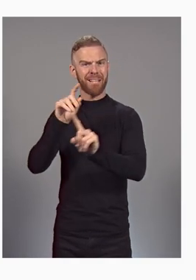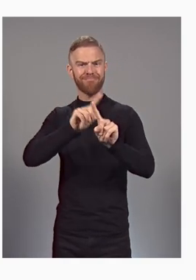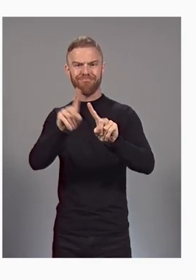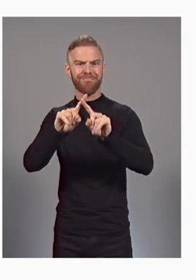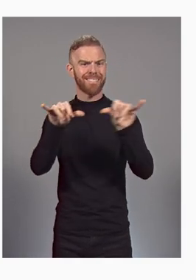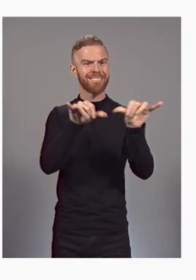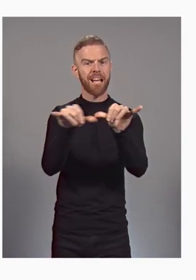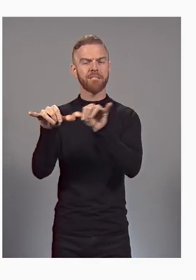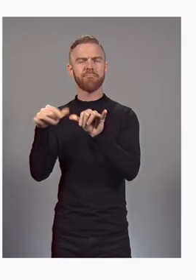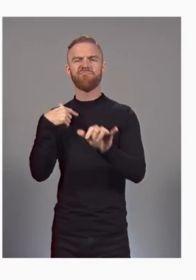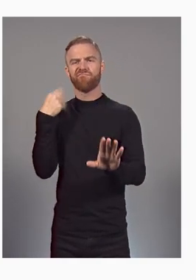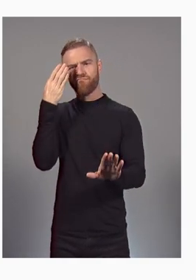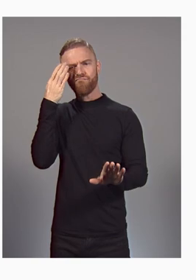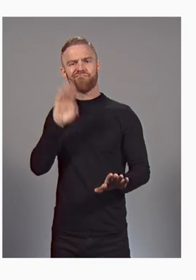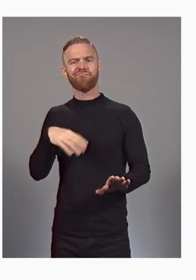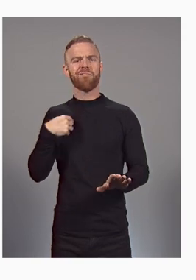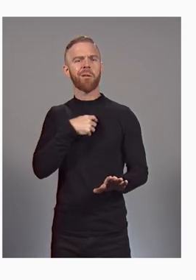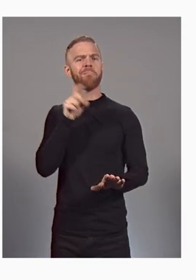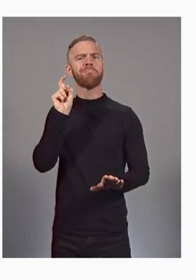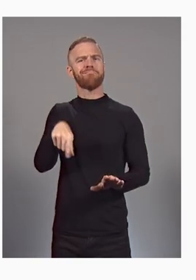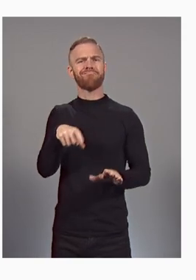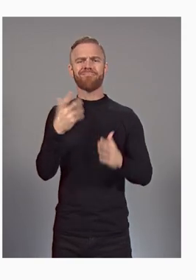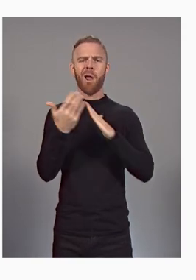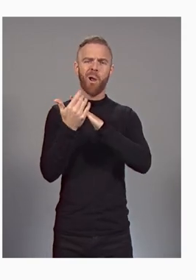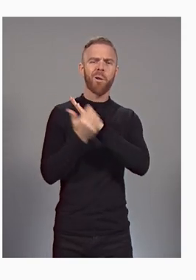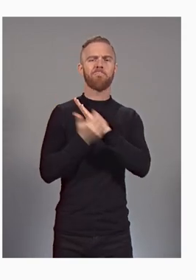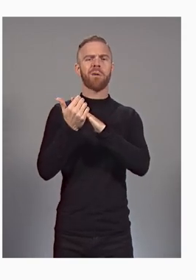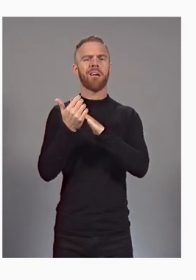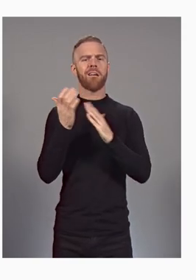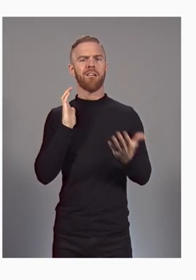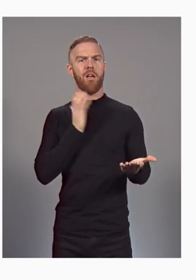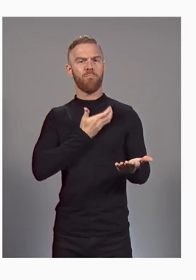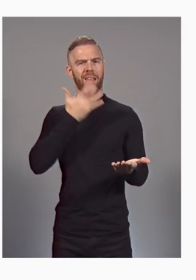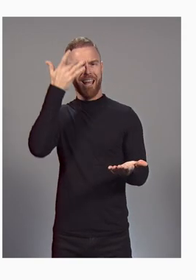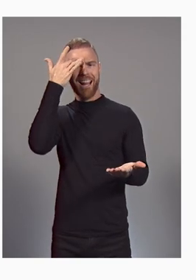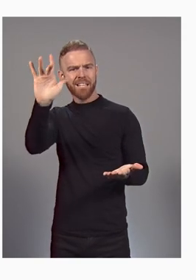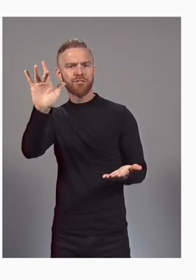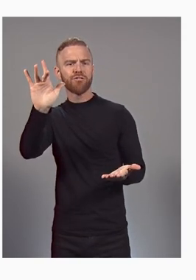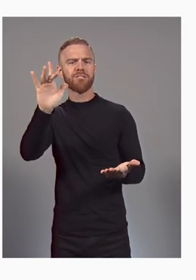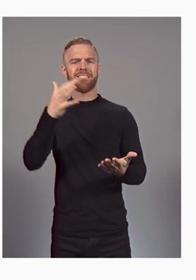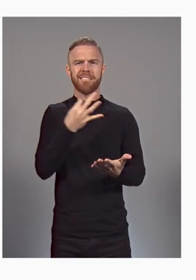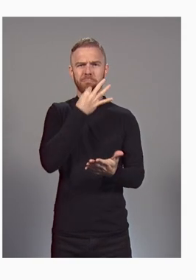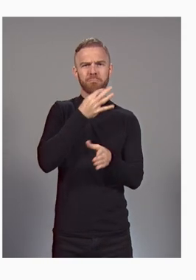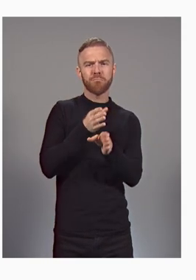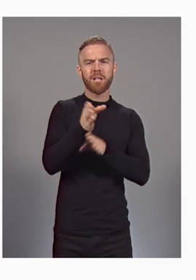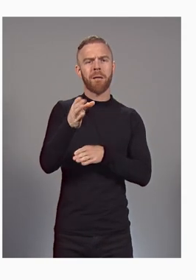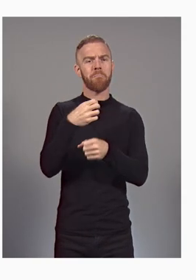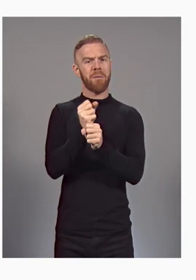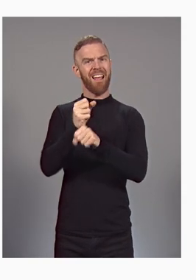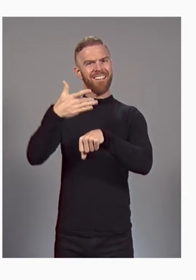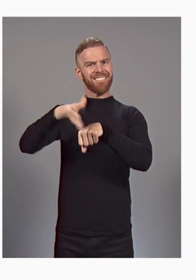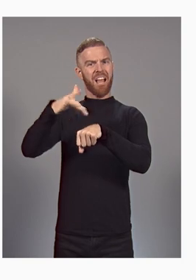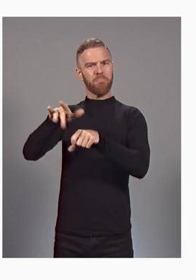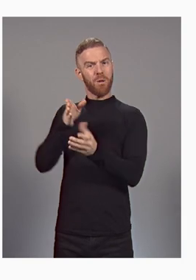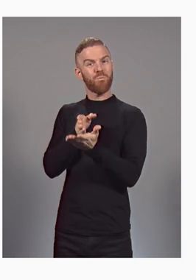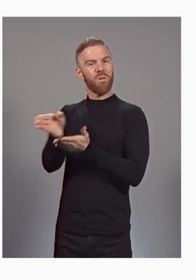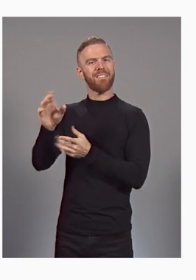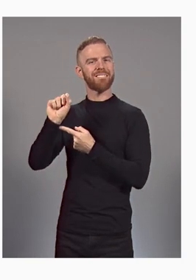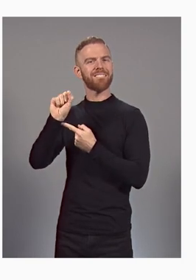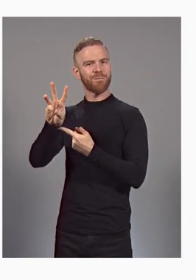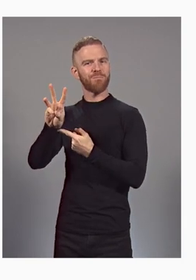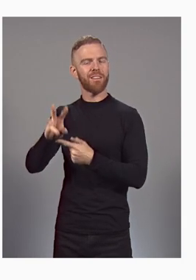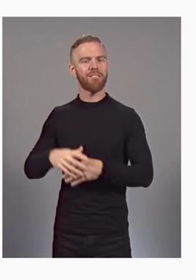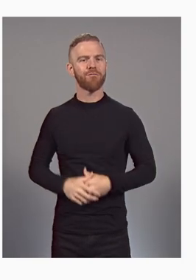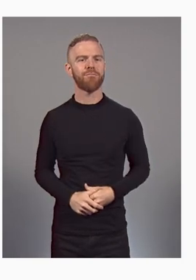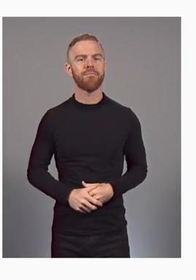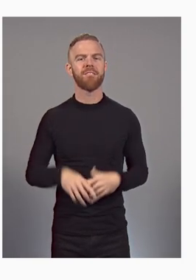vision, we want to take our security expertise and our threat intelligence and make it software available to all companies. And this is